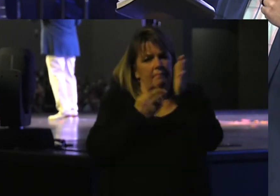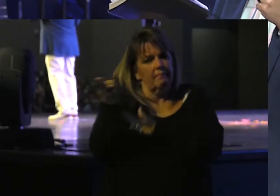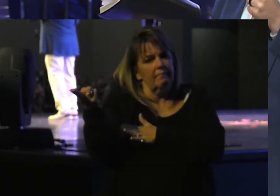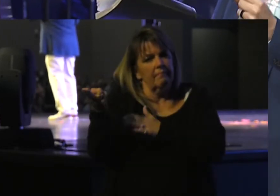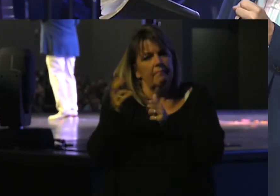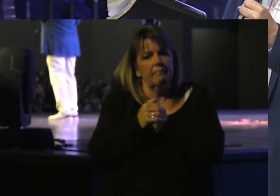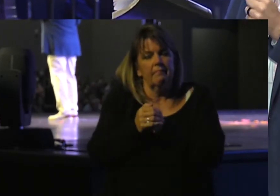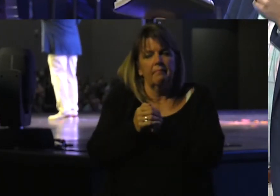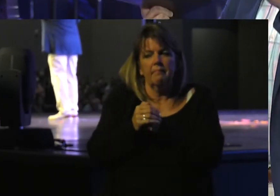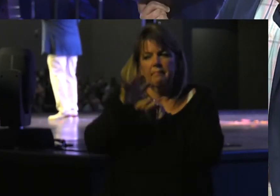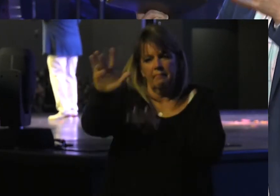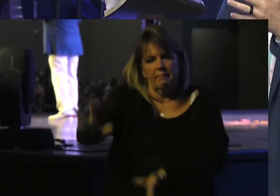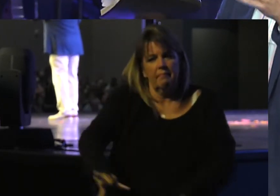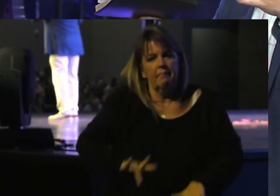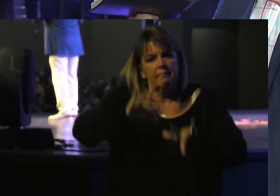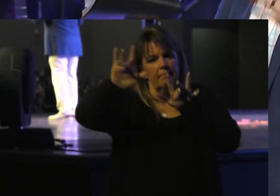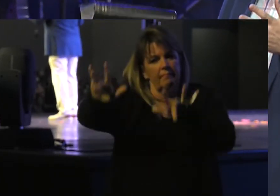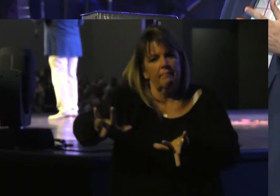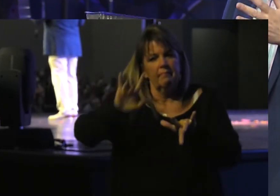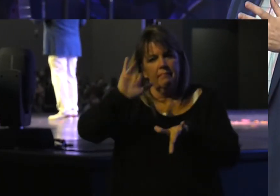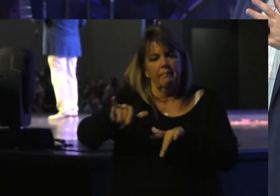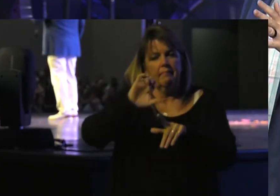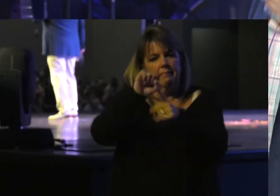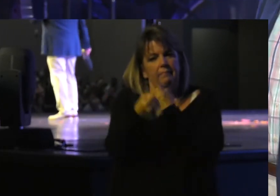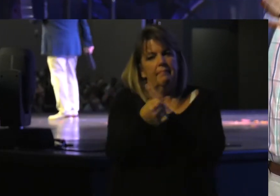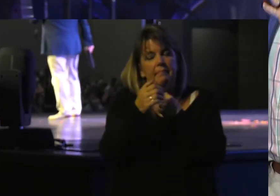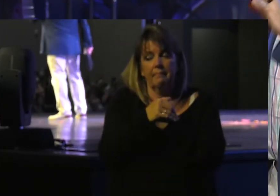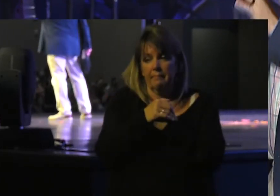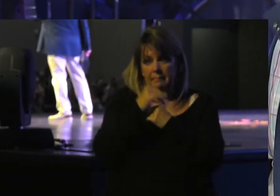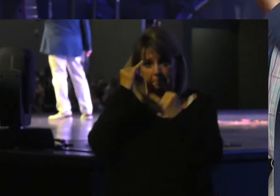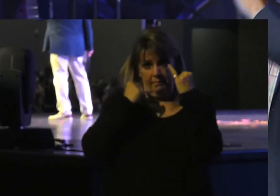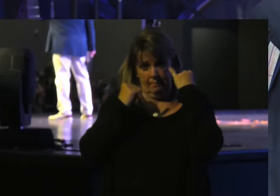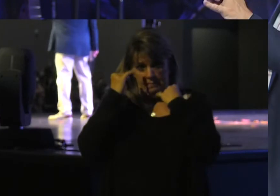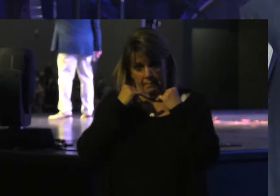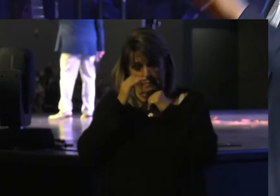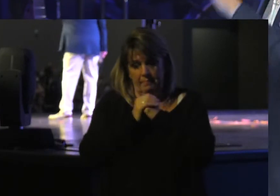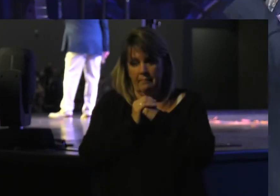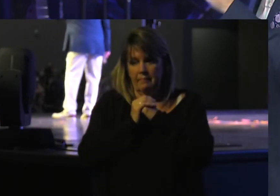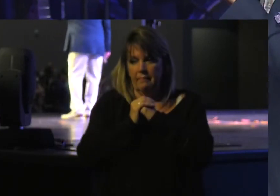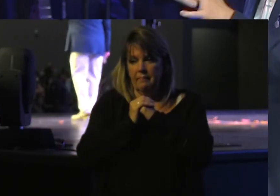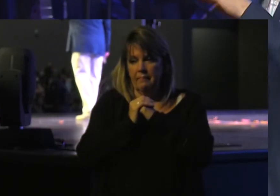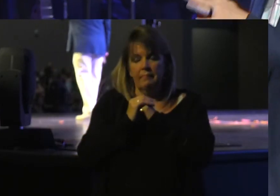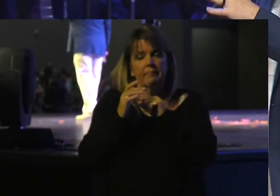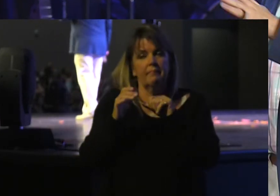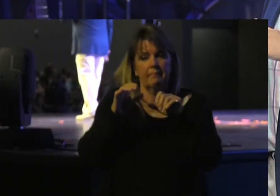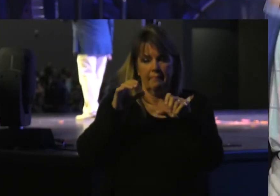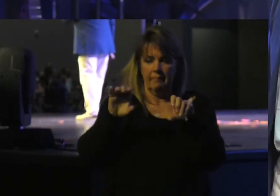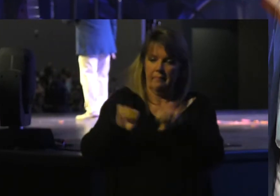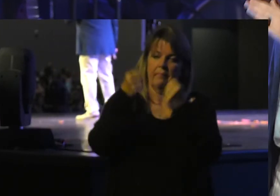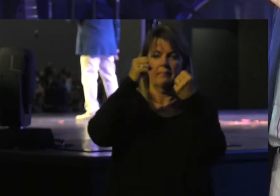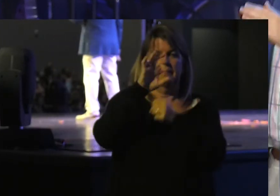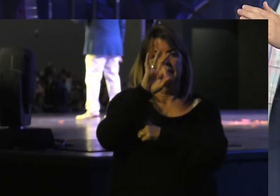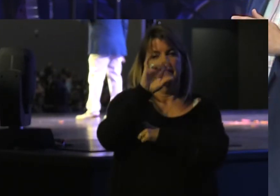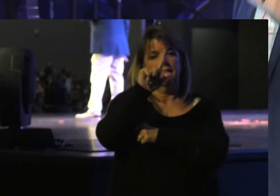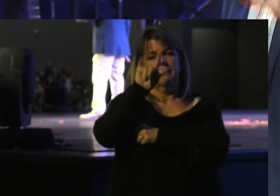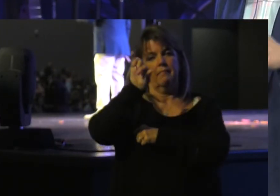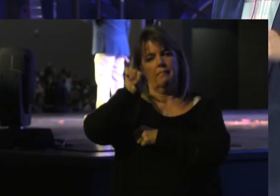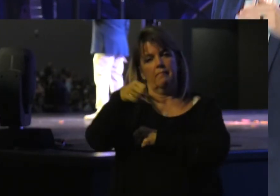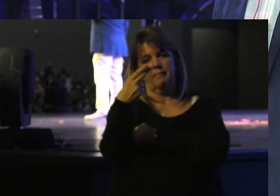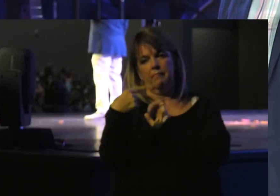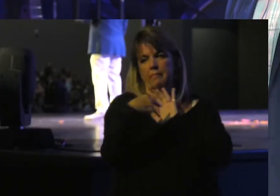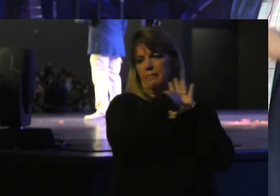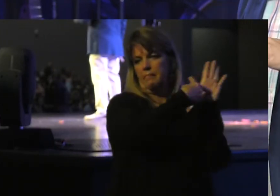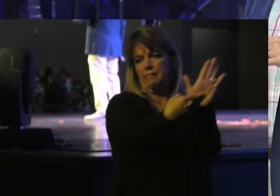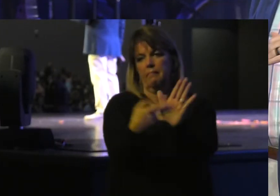And compassion In this Situation Jeremiah Had to Break that Flask That day To show Them that